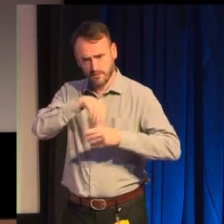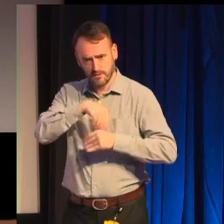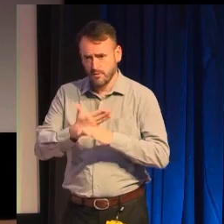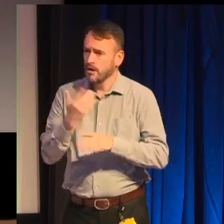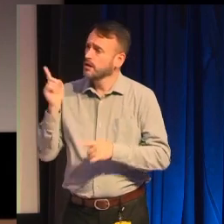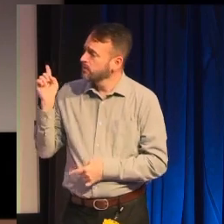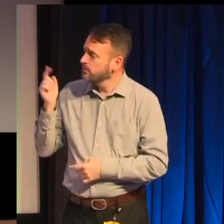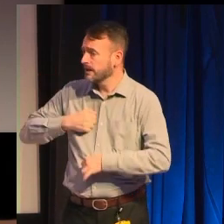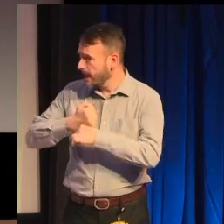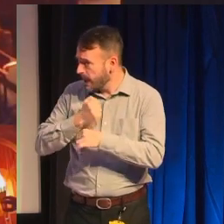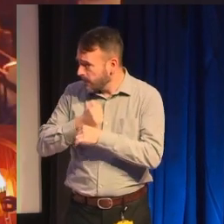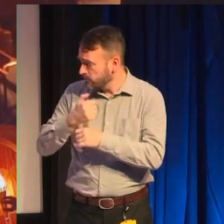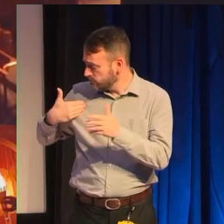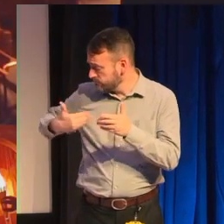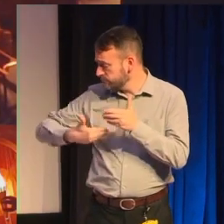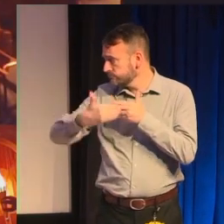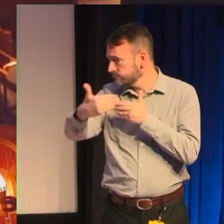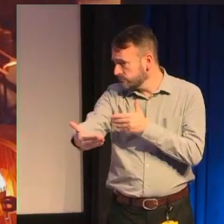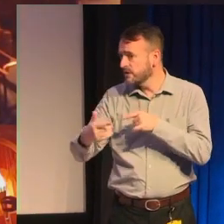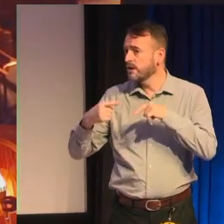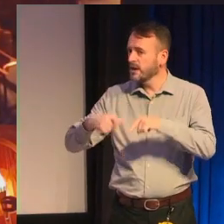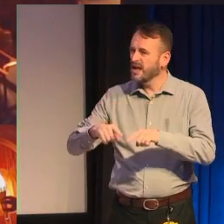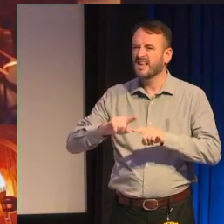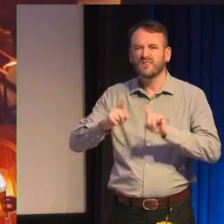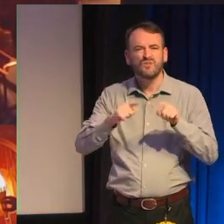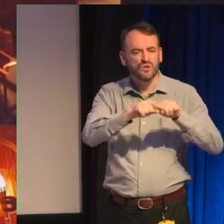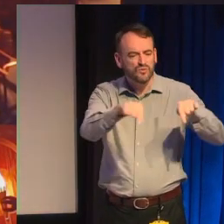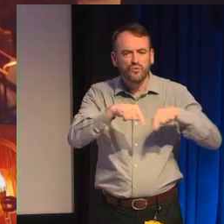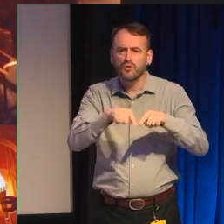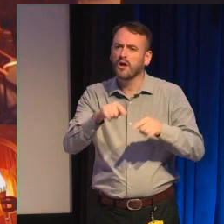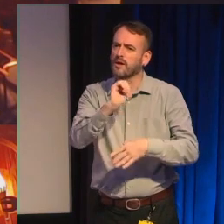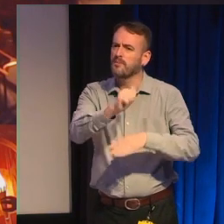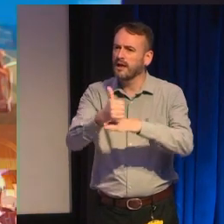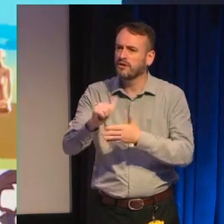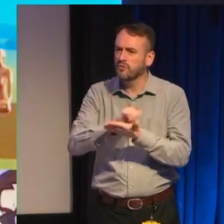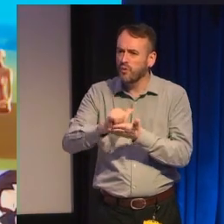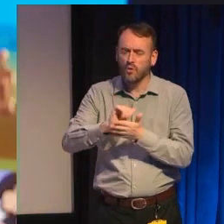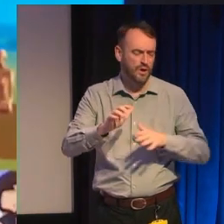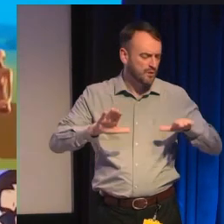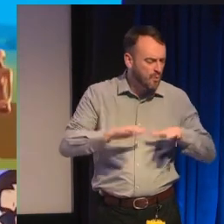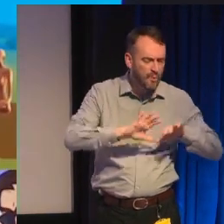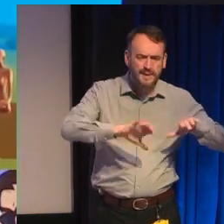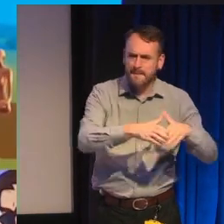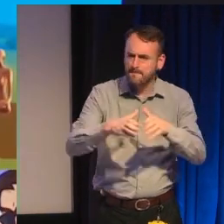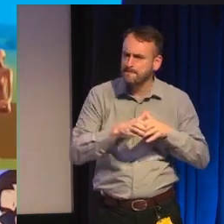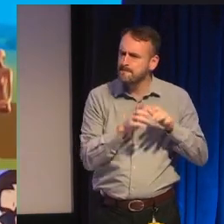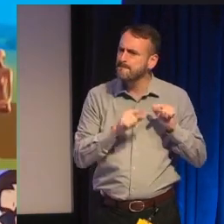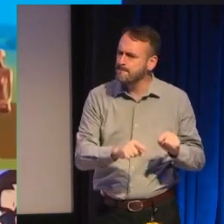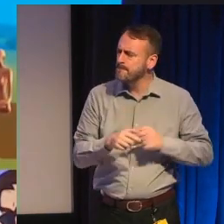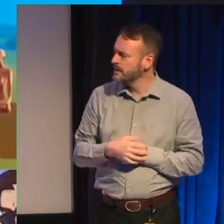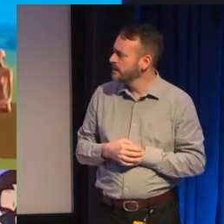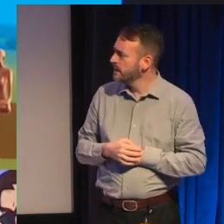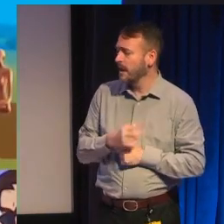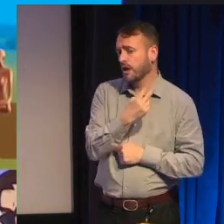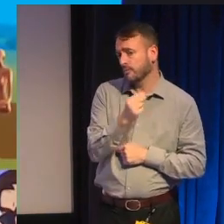worked on at various indie studios around New York mostly small little teams and then in 2016